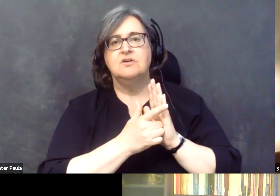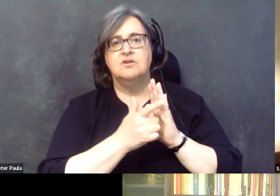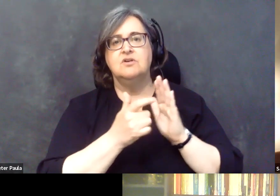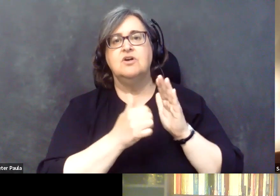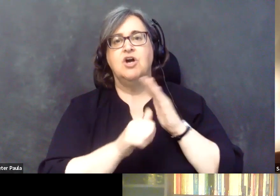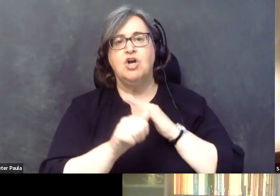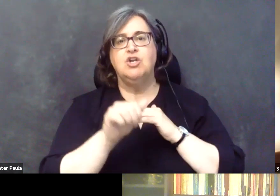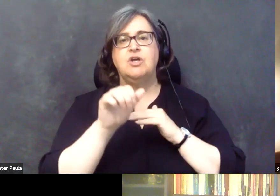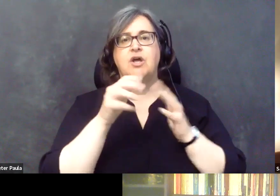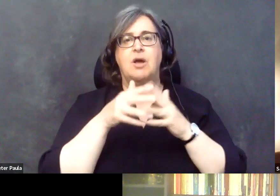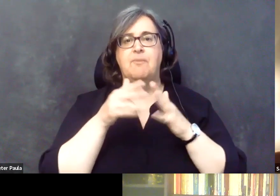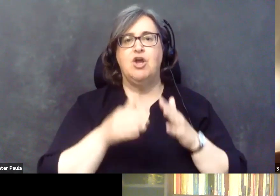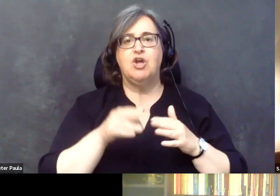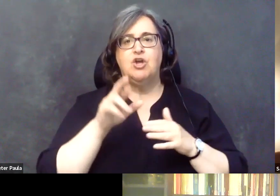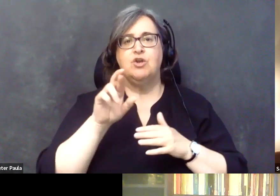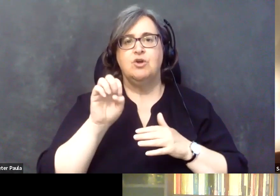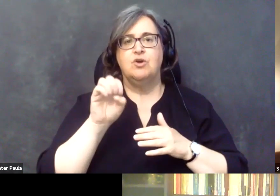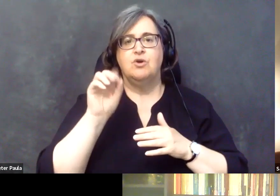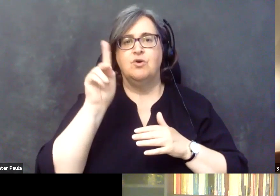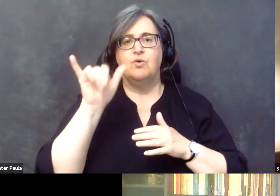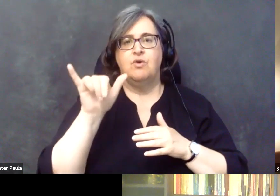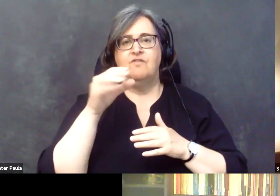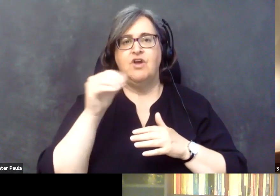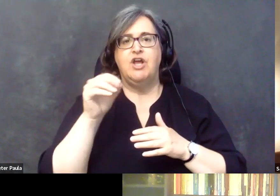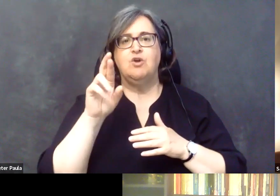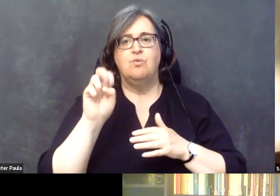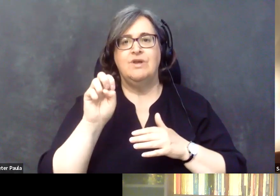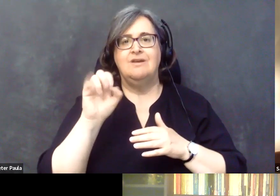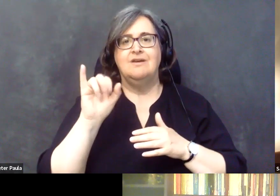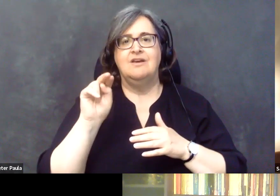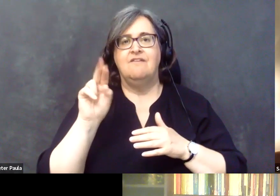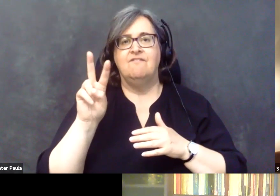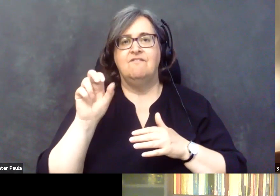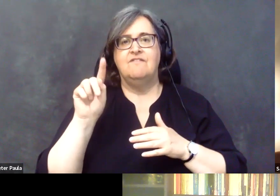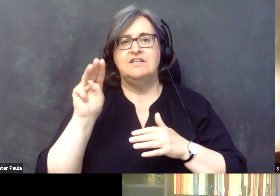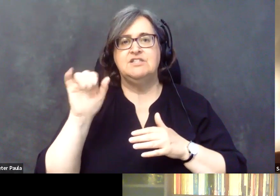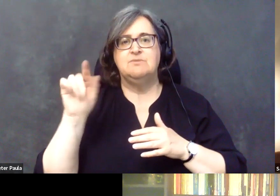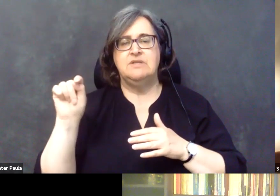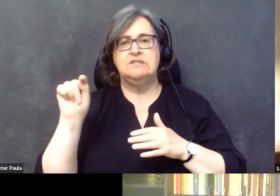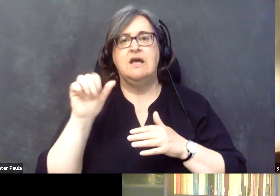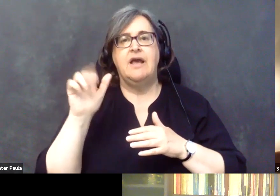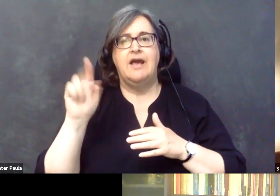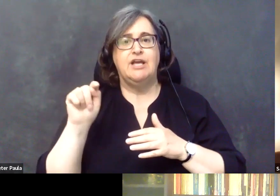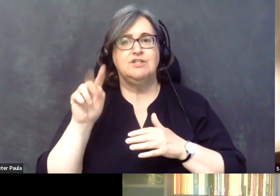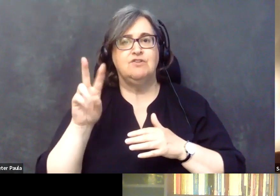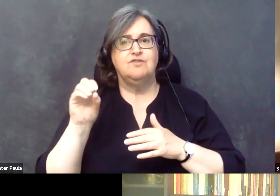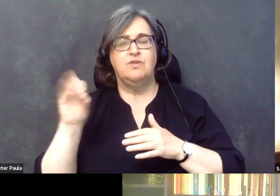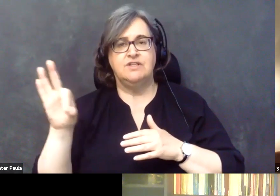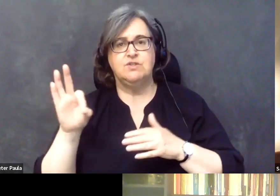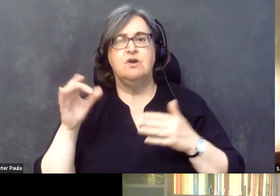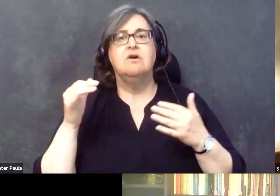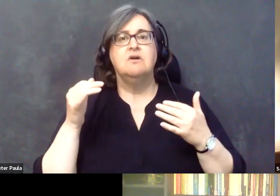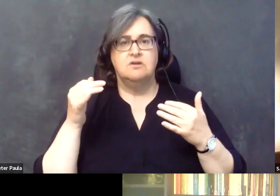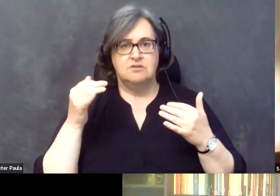Recovery and Reinvestment Act of 2009. And basically, now you would see that the